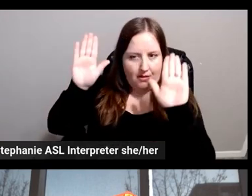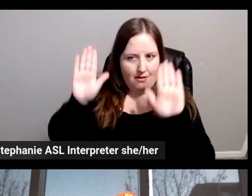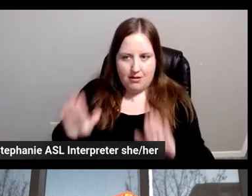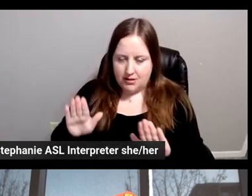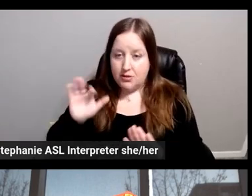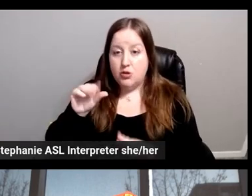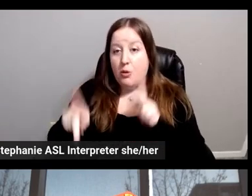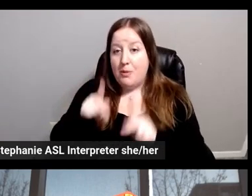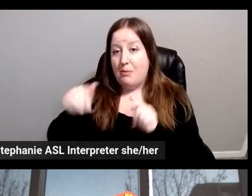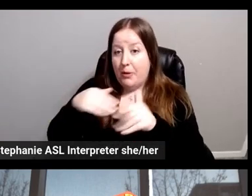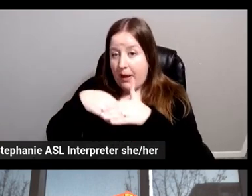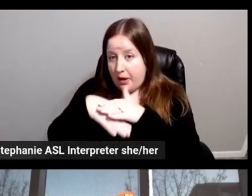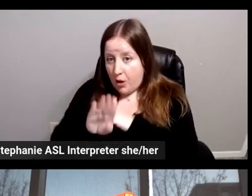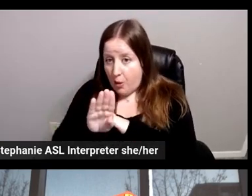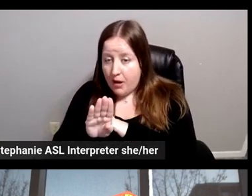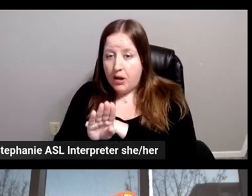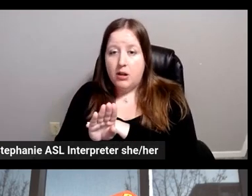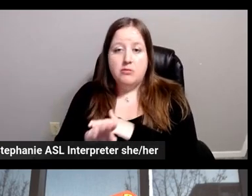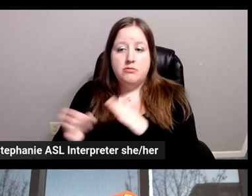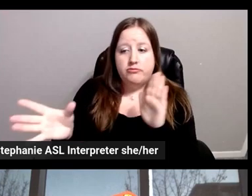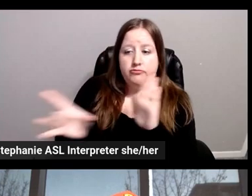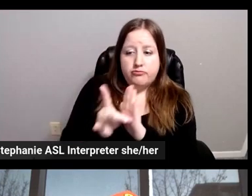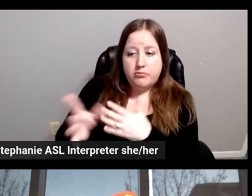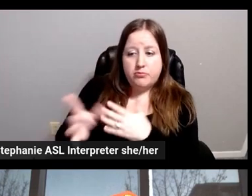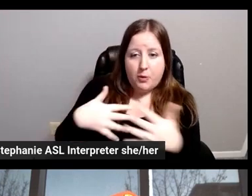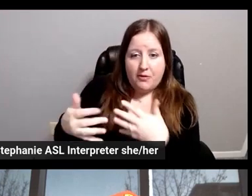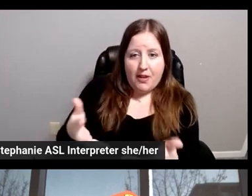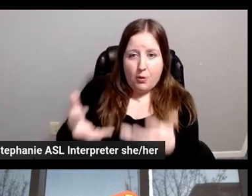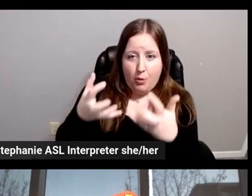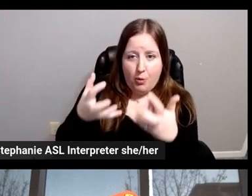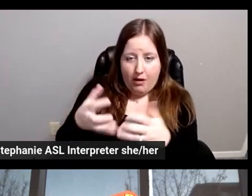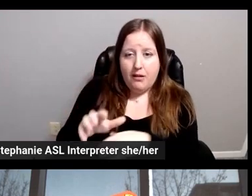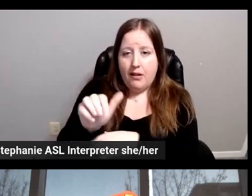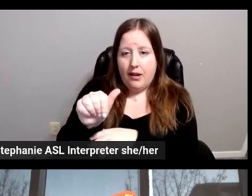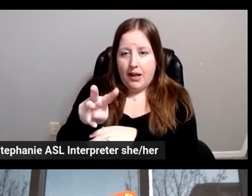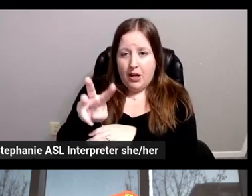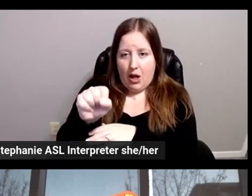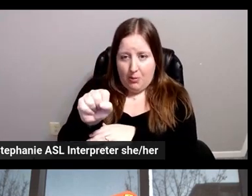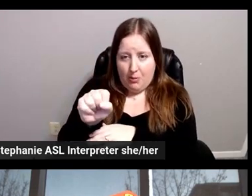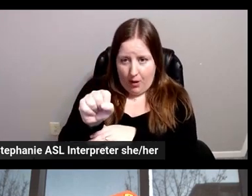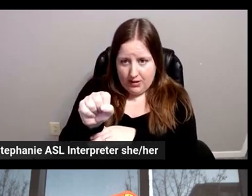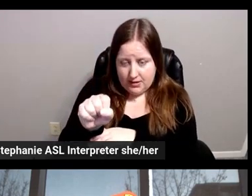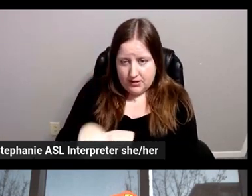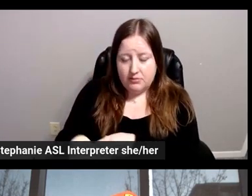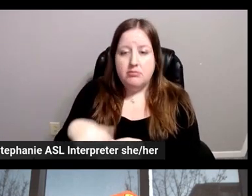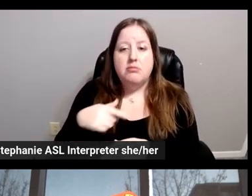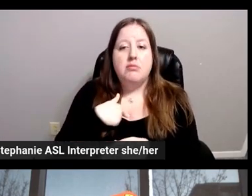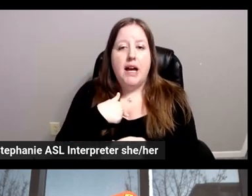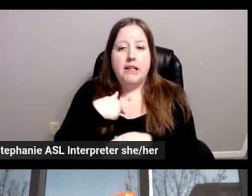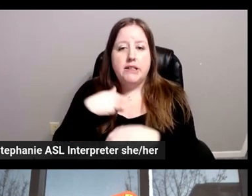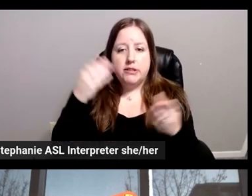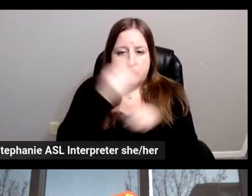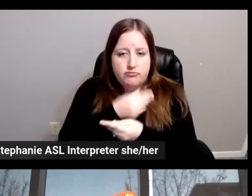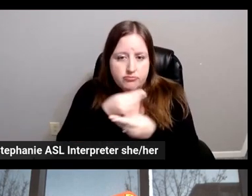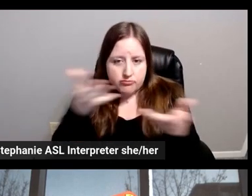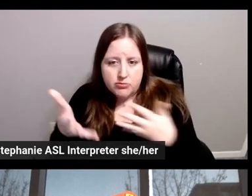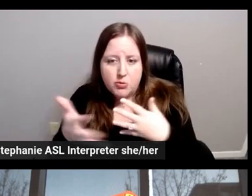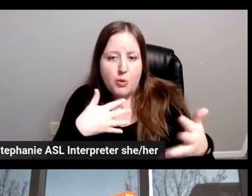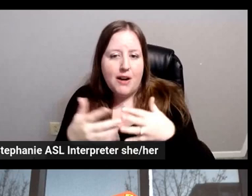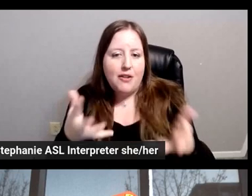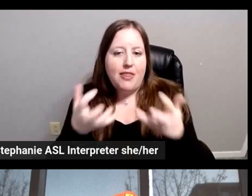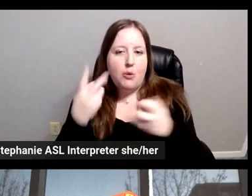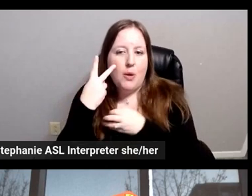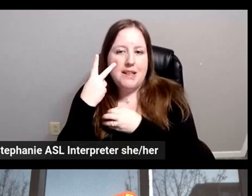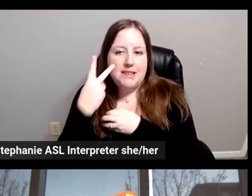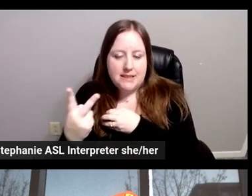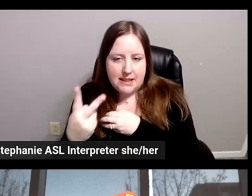people can go in, they can select what it is that they want, and AWS is basically, you know, giving them what it is that they want to see so that you keep them